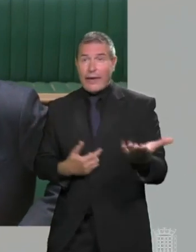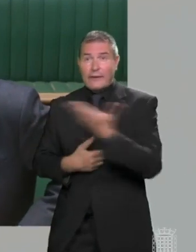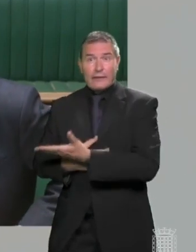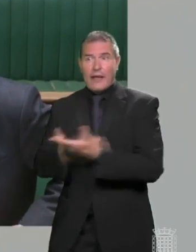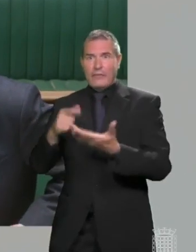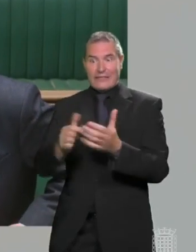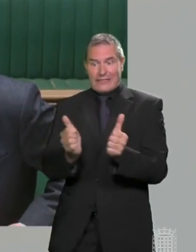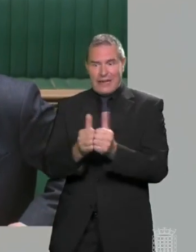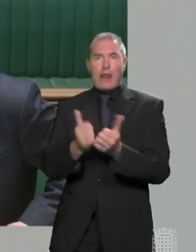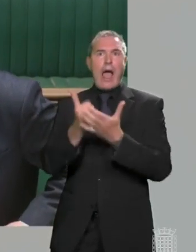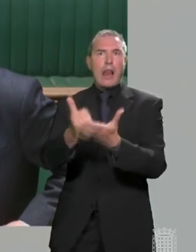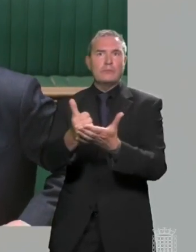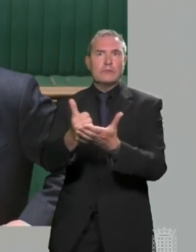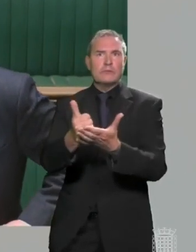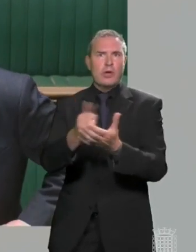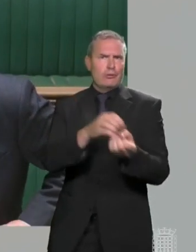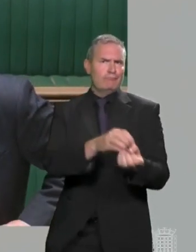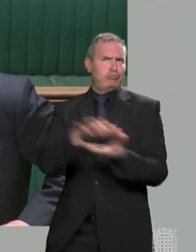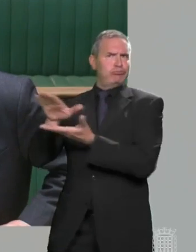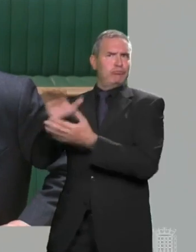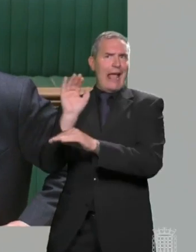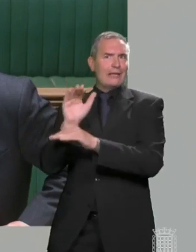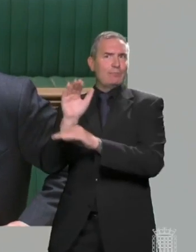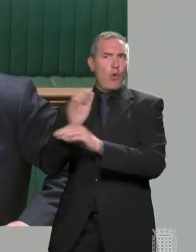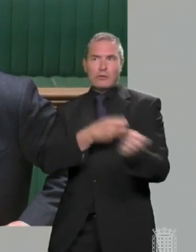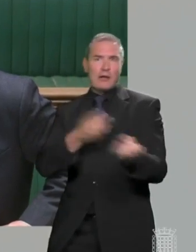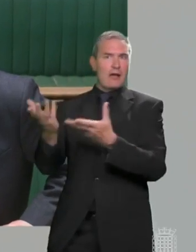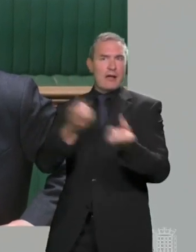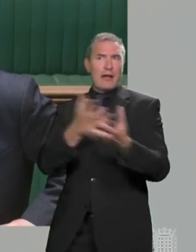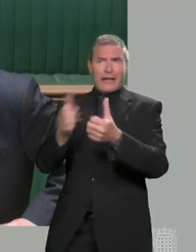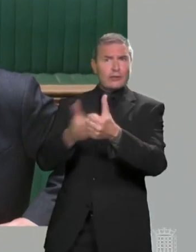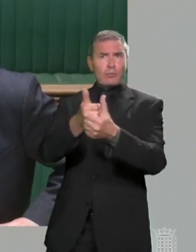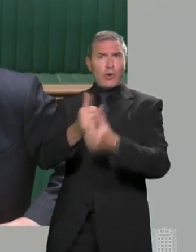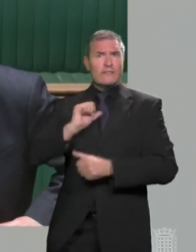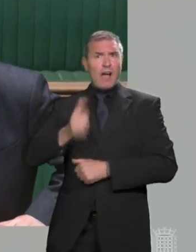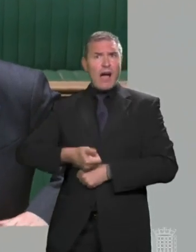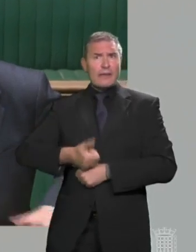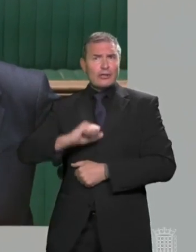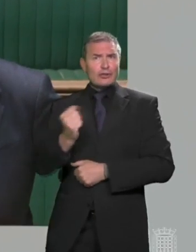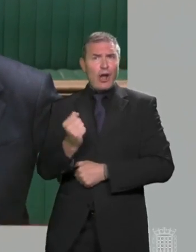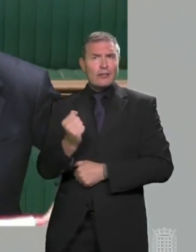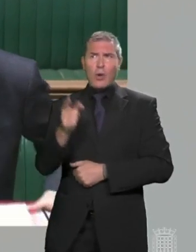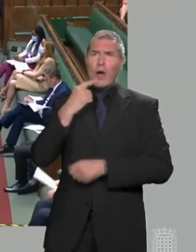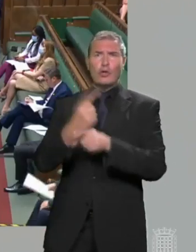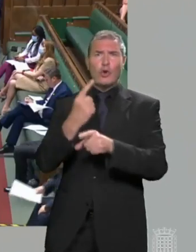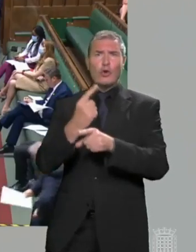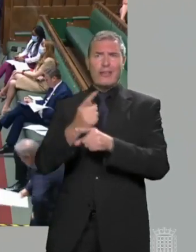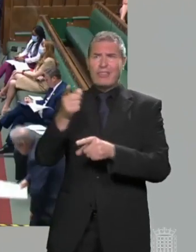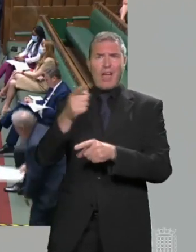turbocharge those exports, to get behind Scottish farming and encourage them, Mr Speaker, not run them down.